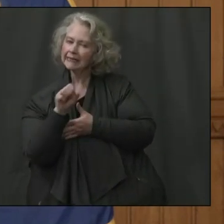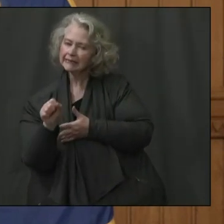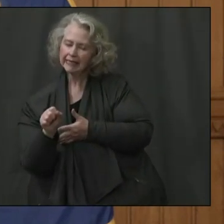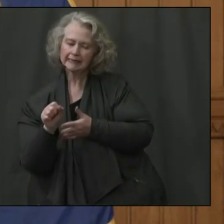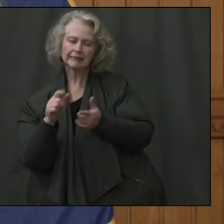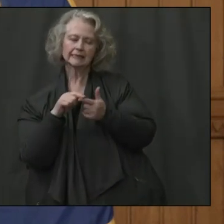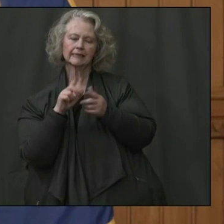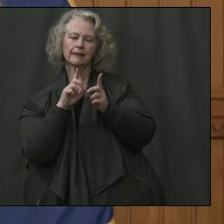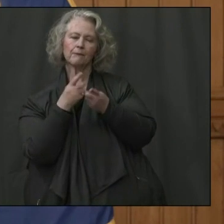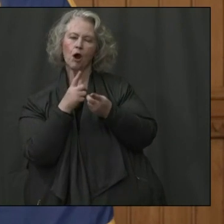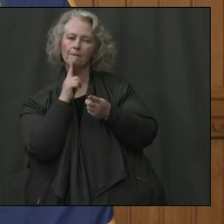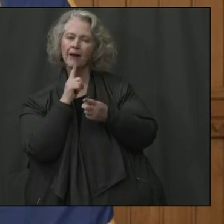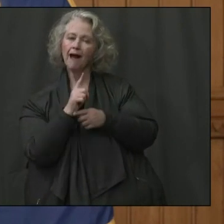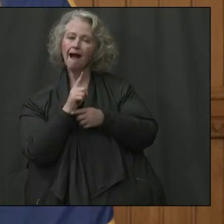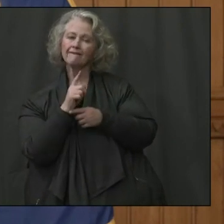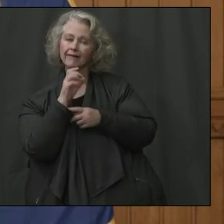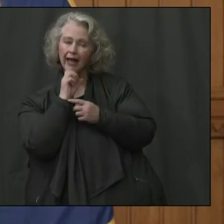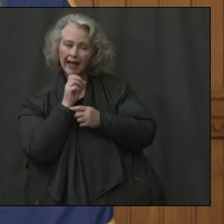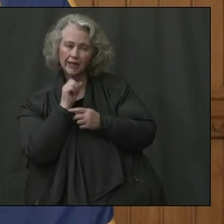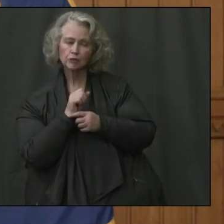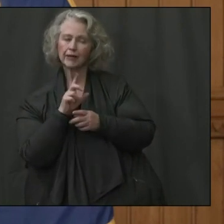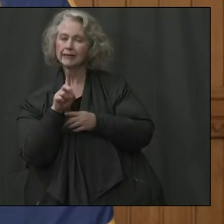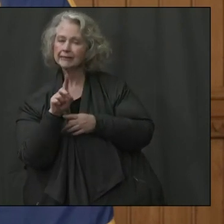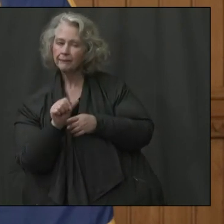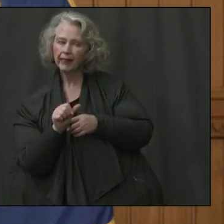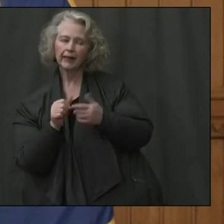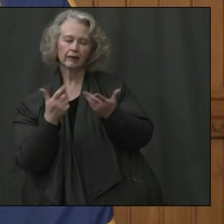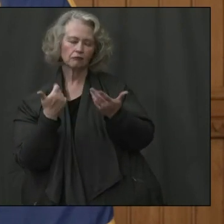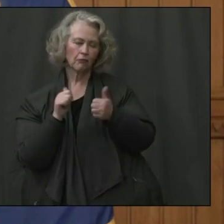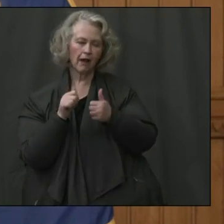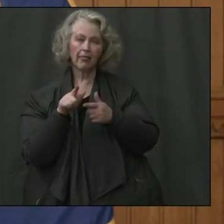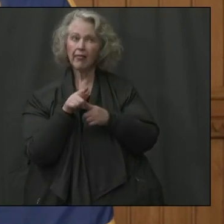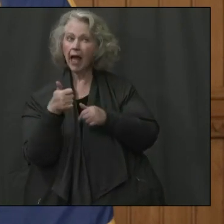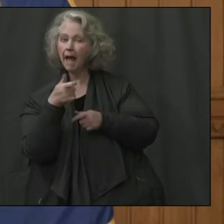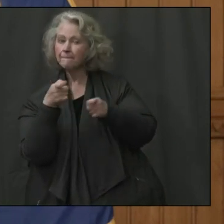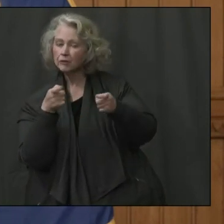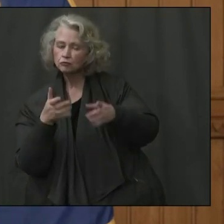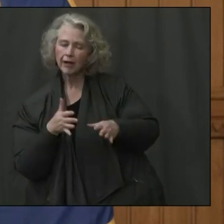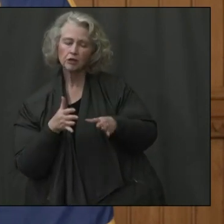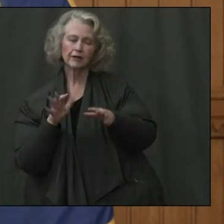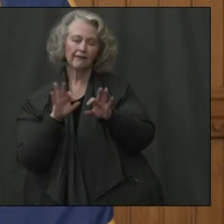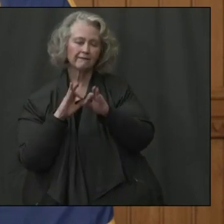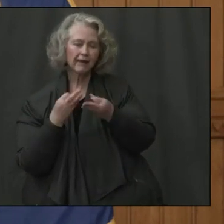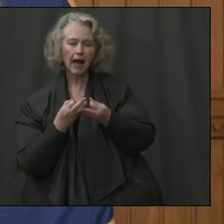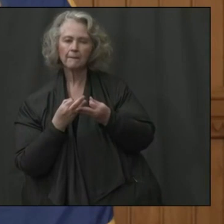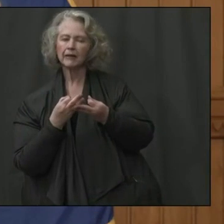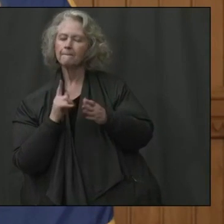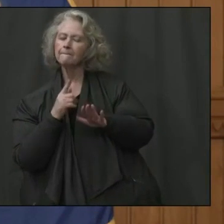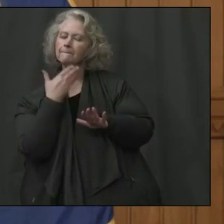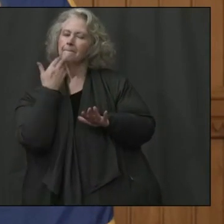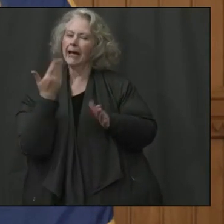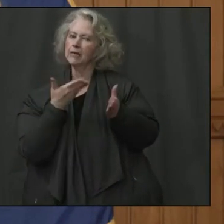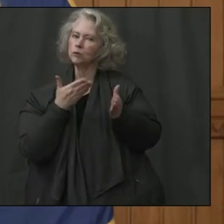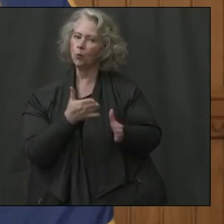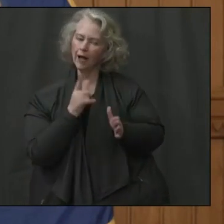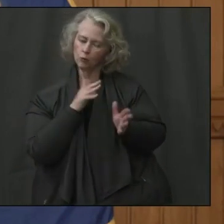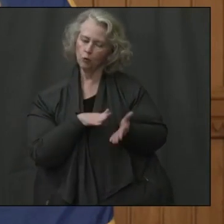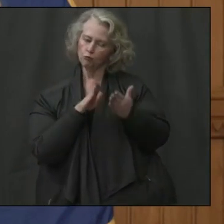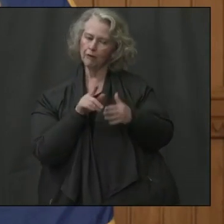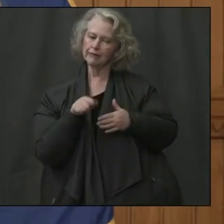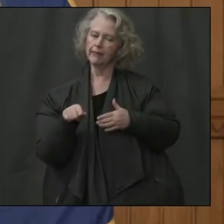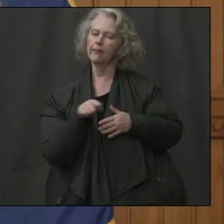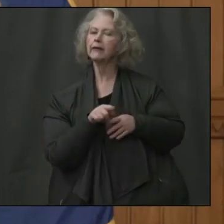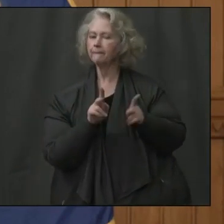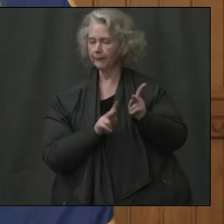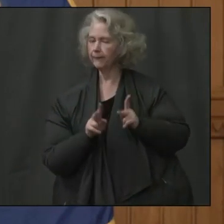the Department of Aging and Disabilities, the odd busmen, the industry, the administrators, the families, really to look at how we can address the needs of this community.